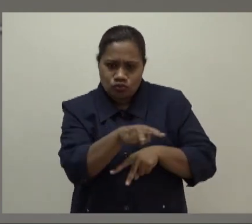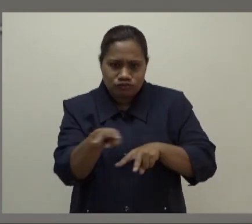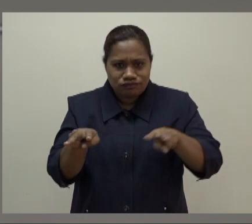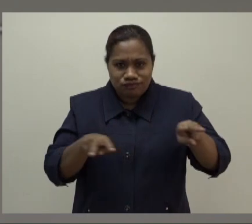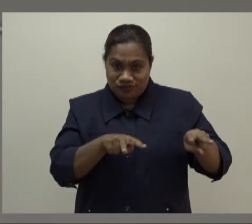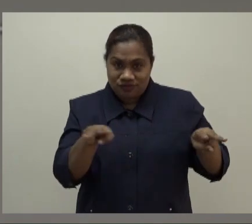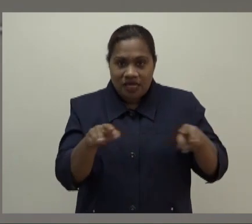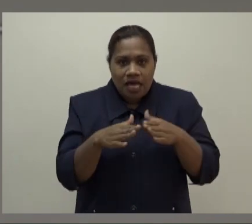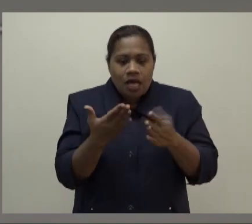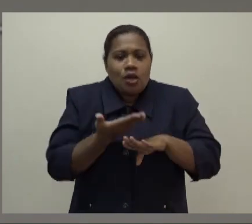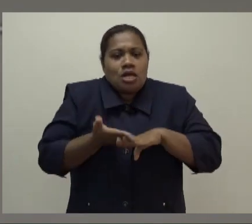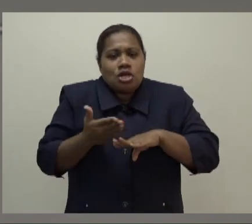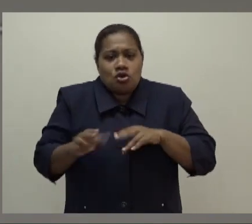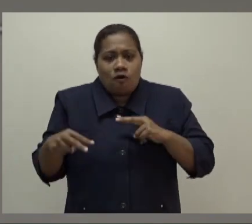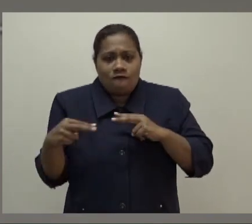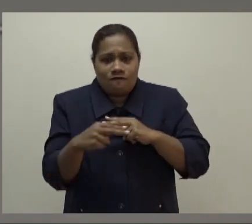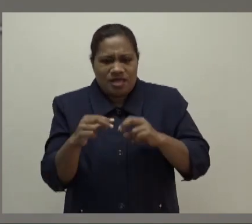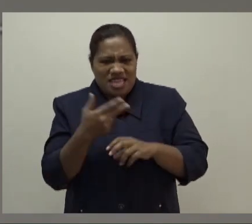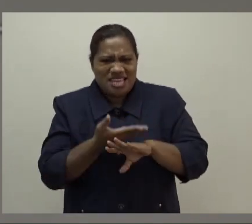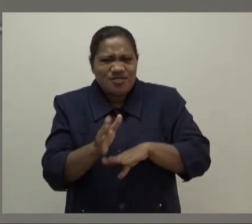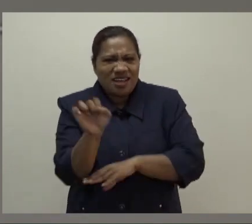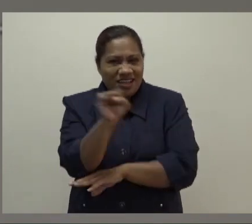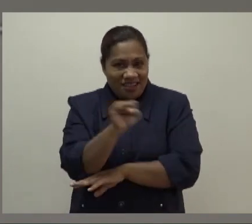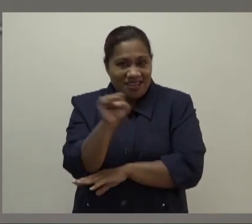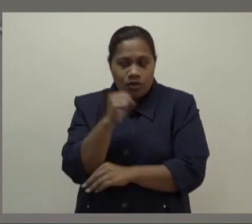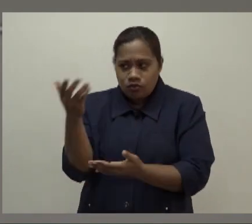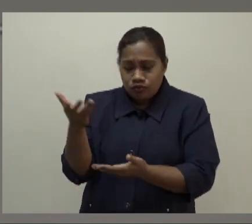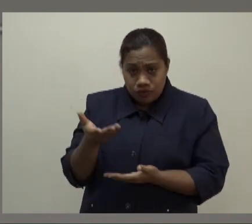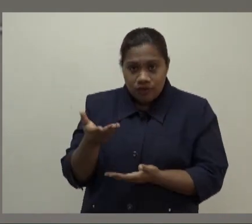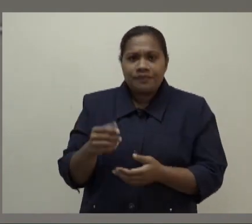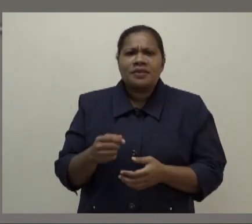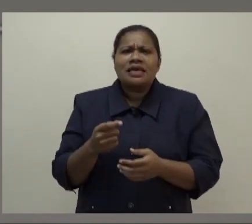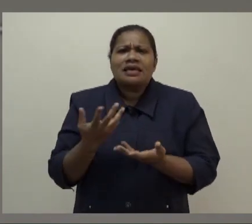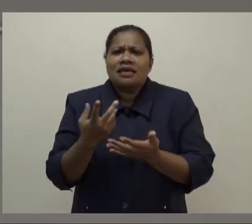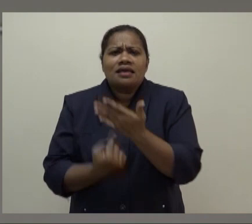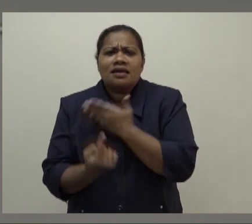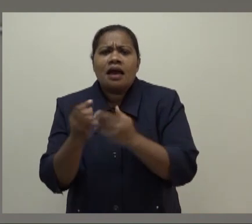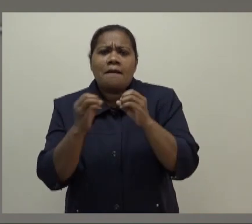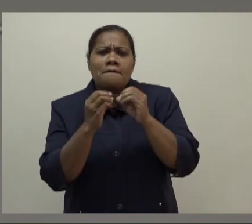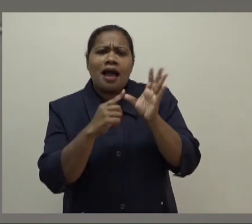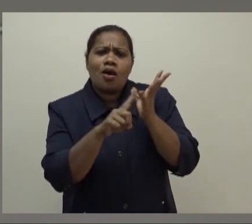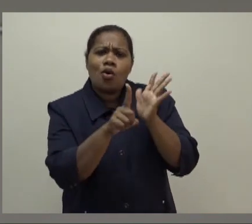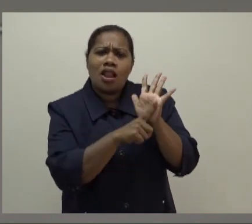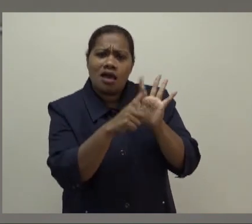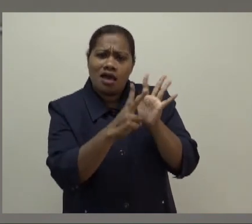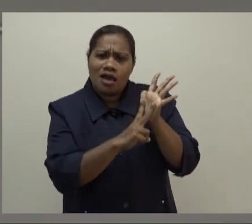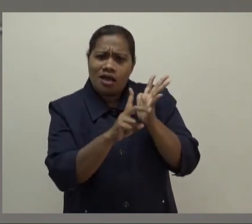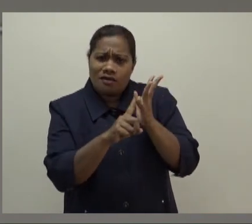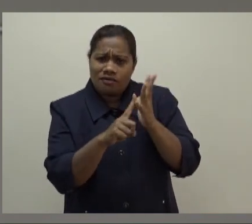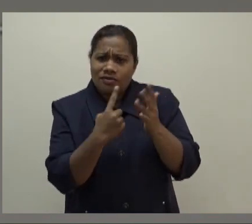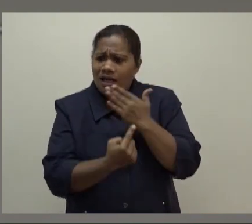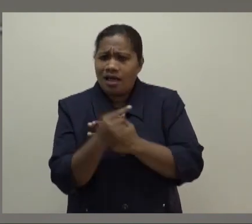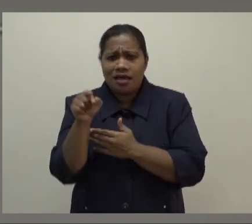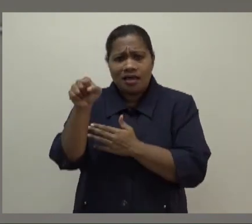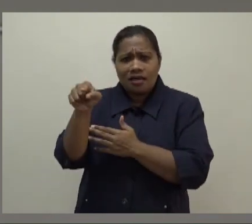as we get new vehicle replacements in, the incident in Mbaulevo, an isolated one, but there are